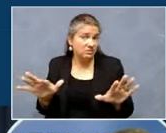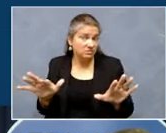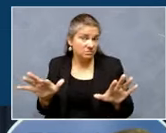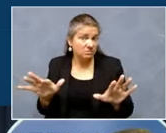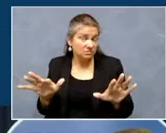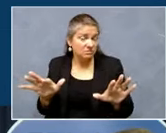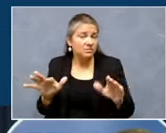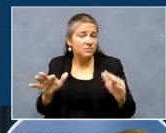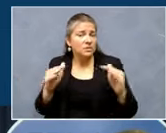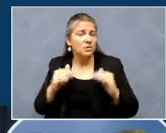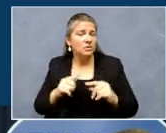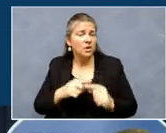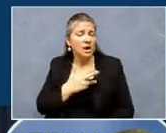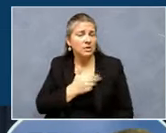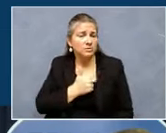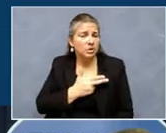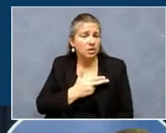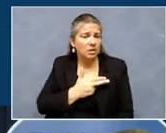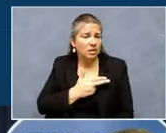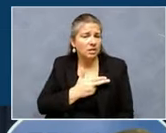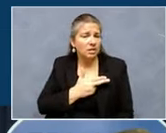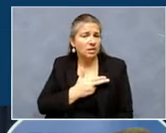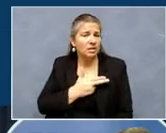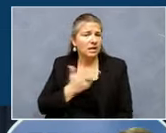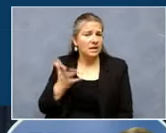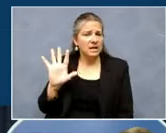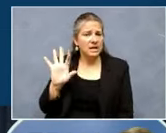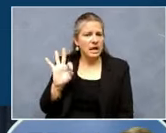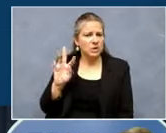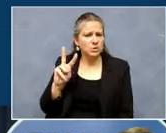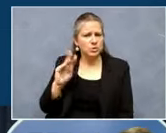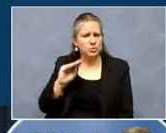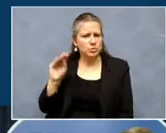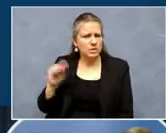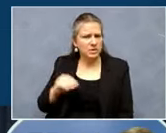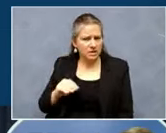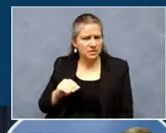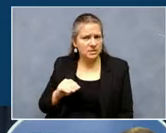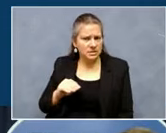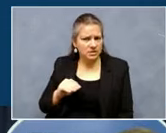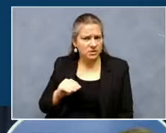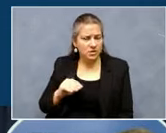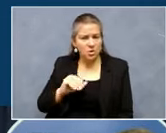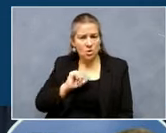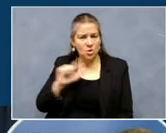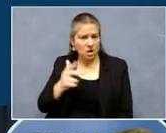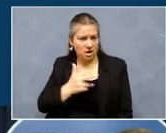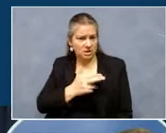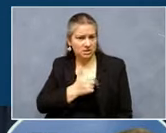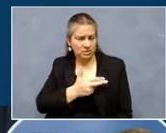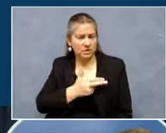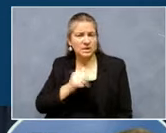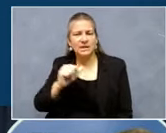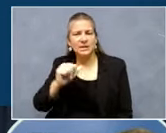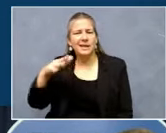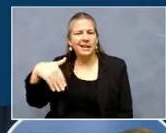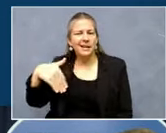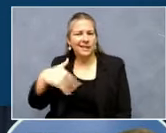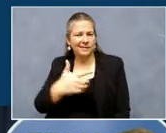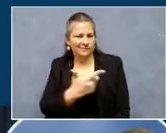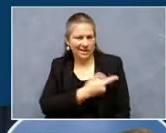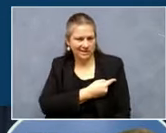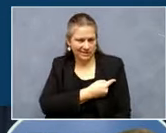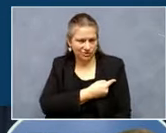hospitalizations. Again, about 92% of all hospitalizations are unvaccinated individuals.